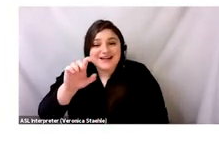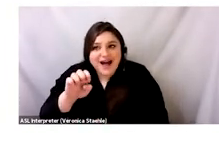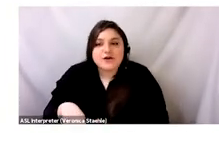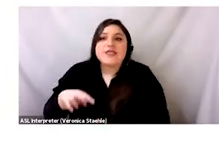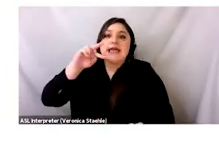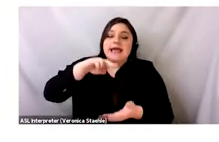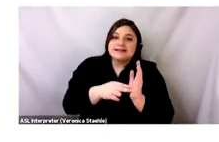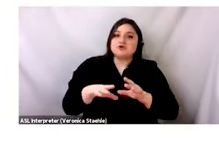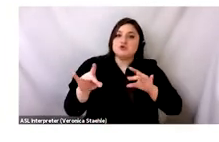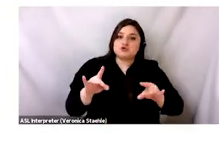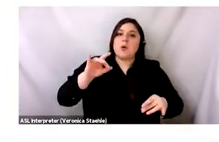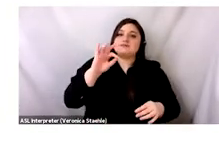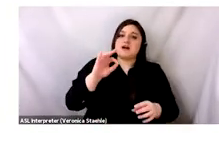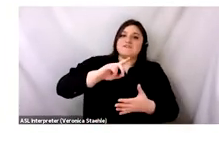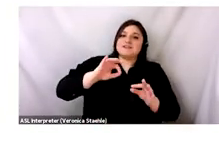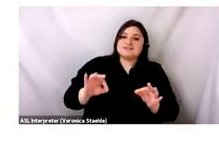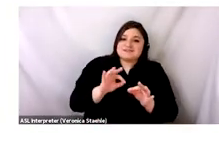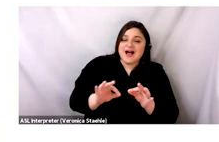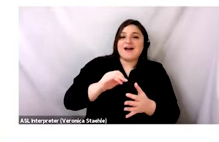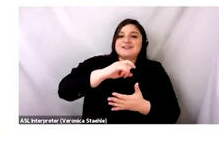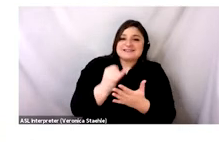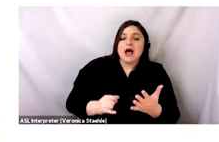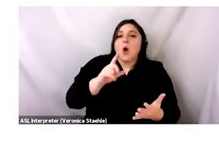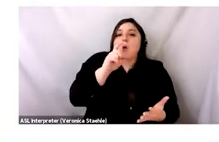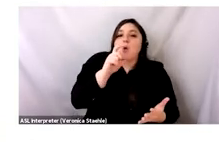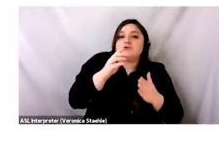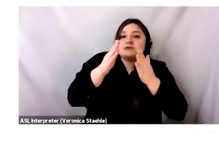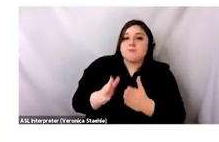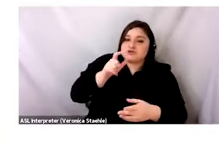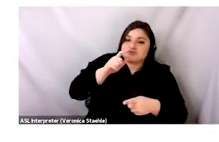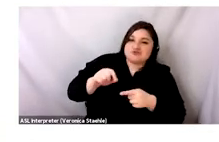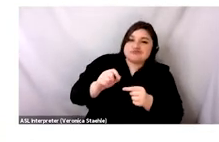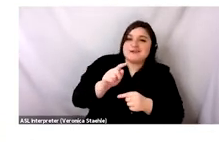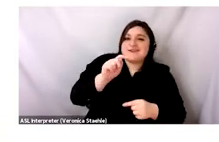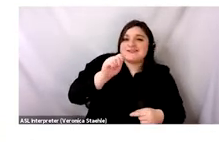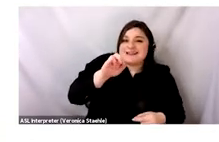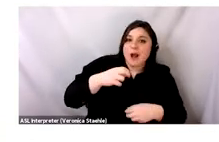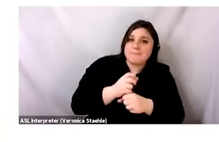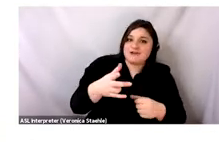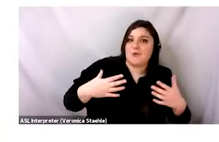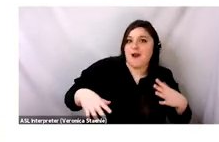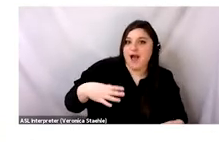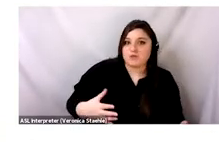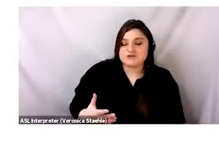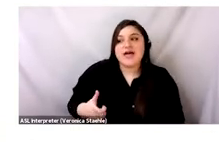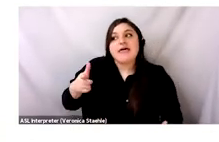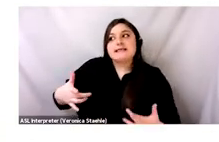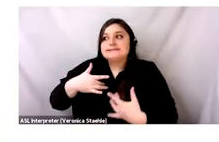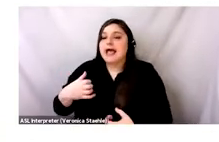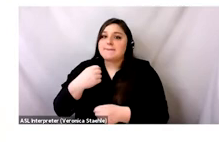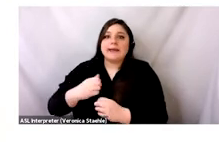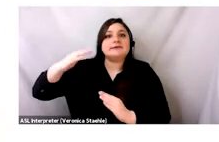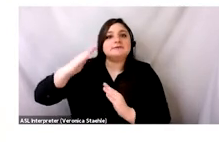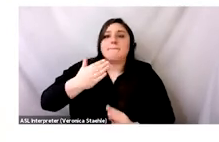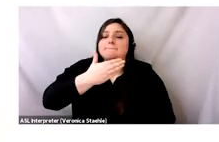when it was worn. And then through this process, when these clothes are made, because you're very much part of it, it's usually made and